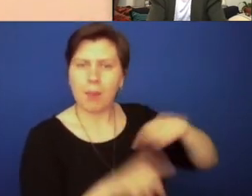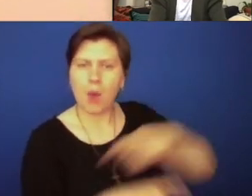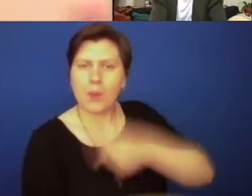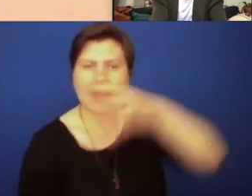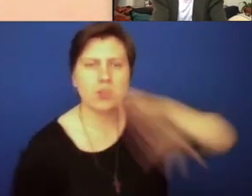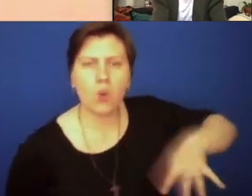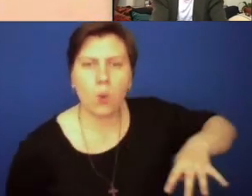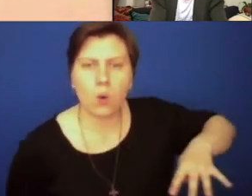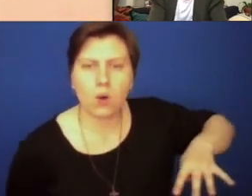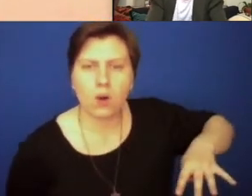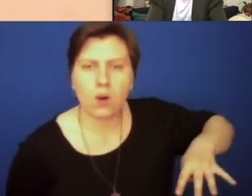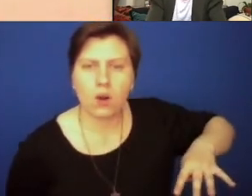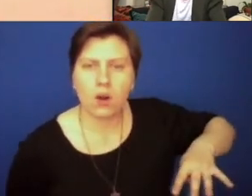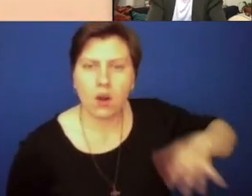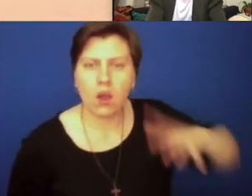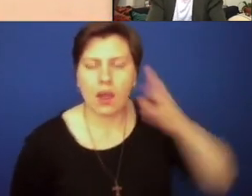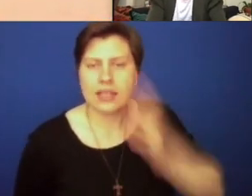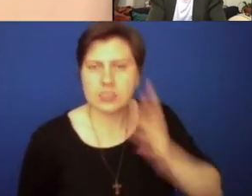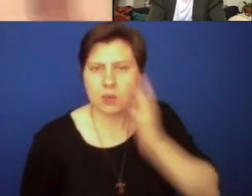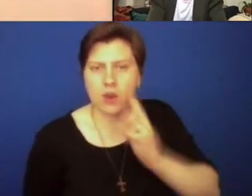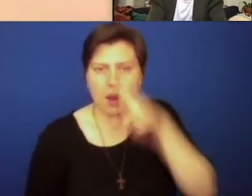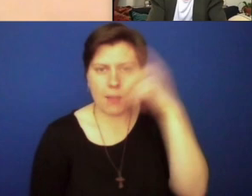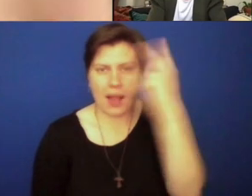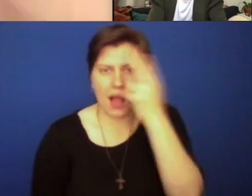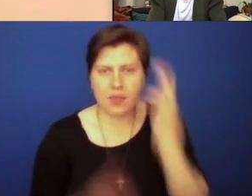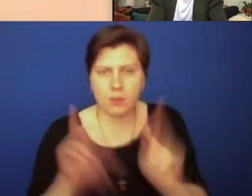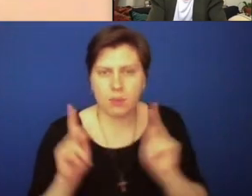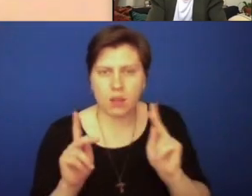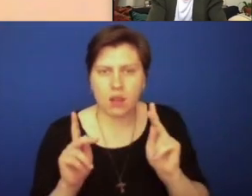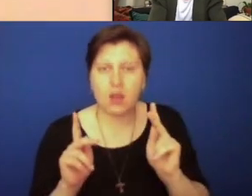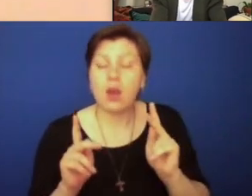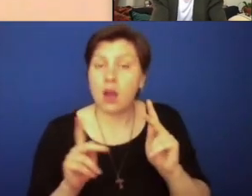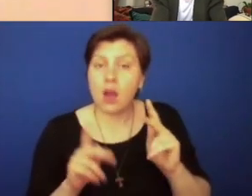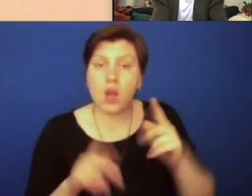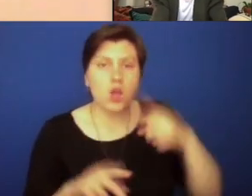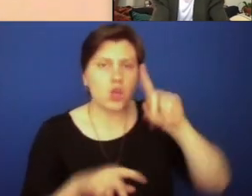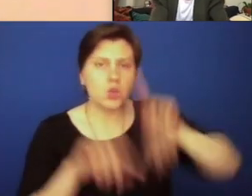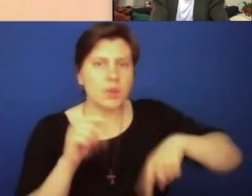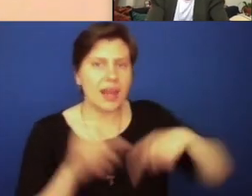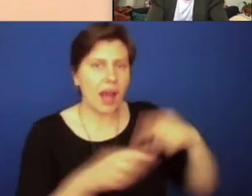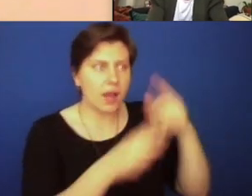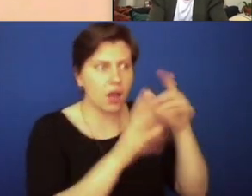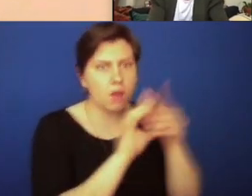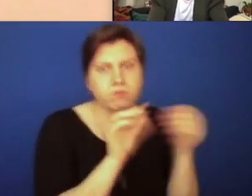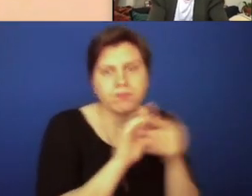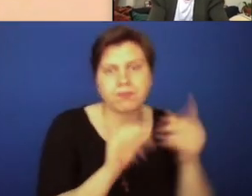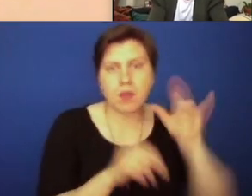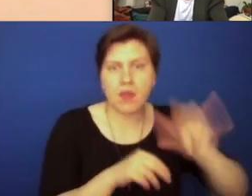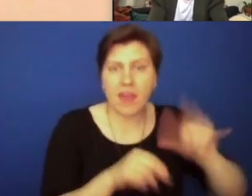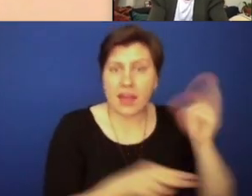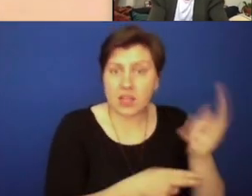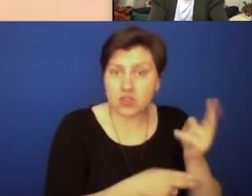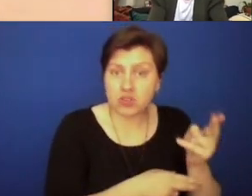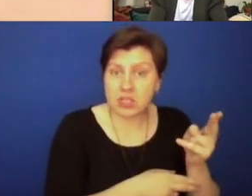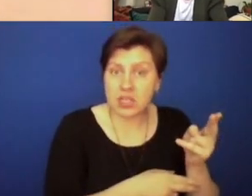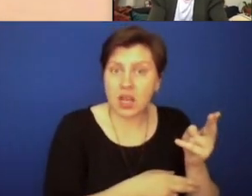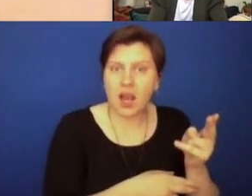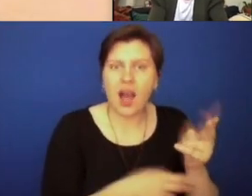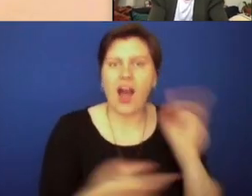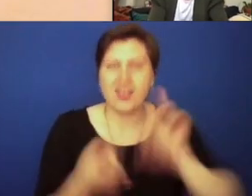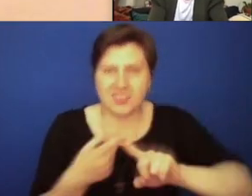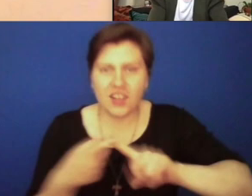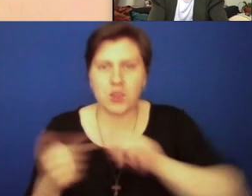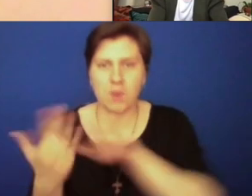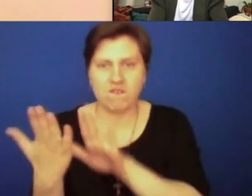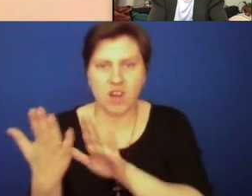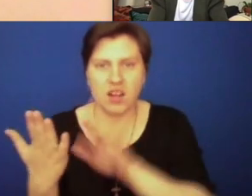ignored the experiences of Black Catholics. But the reality is because you cannot tell Black Catholic history without confronting the church's